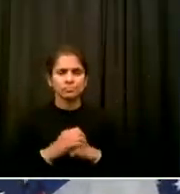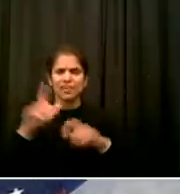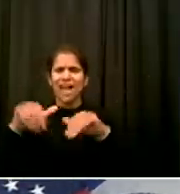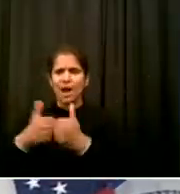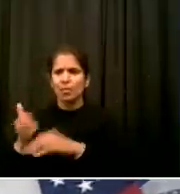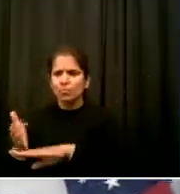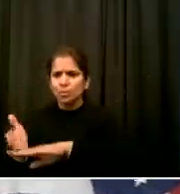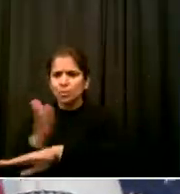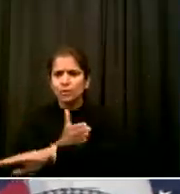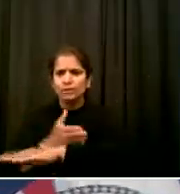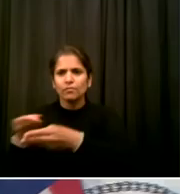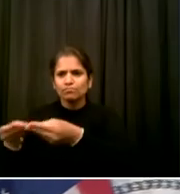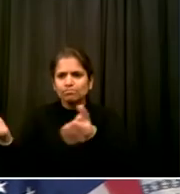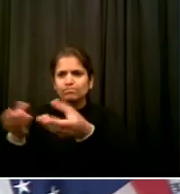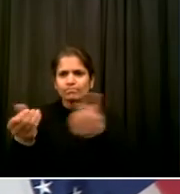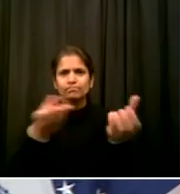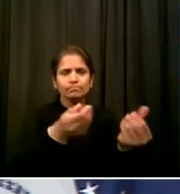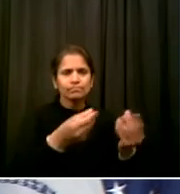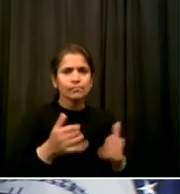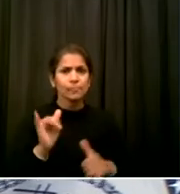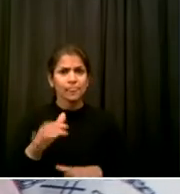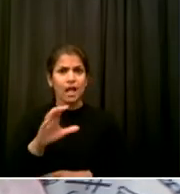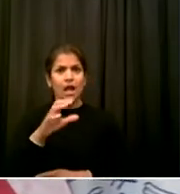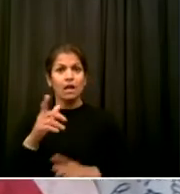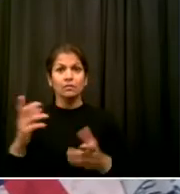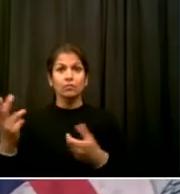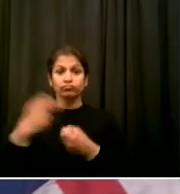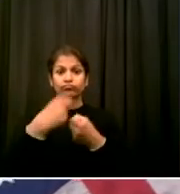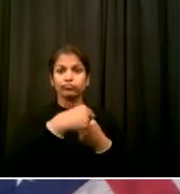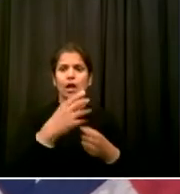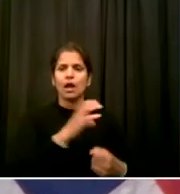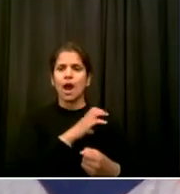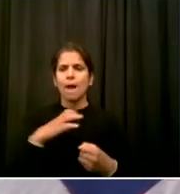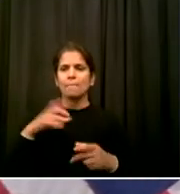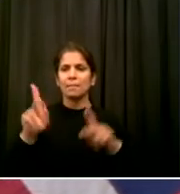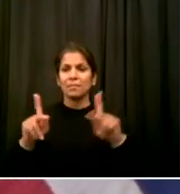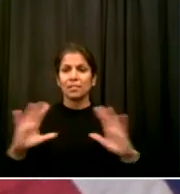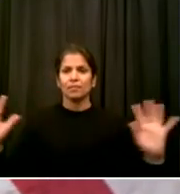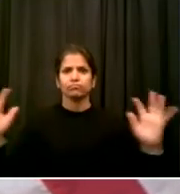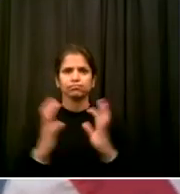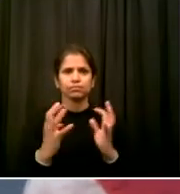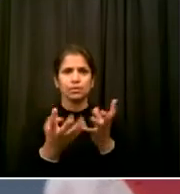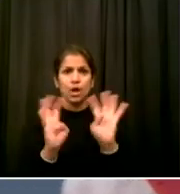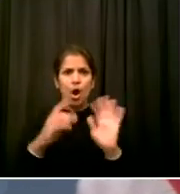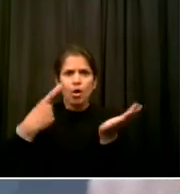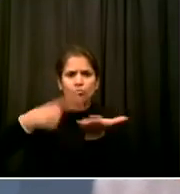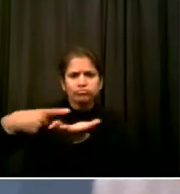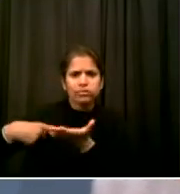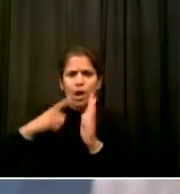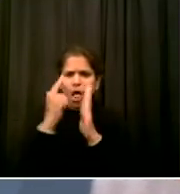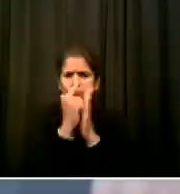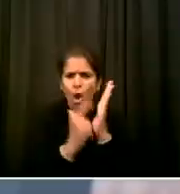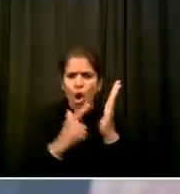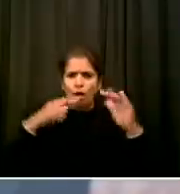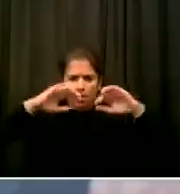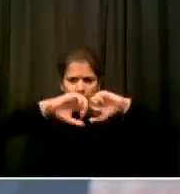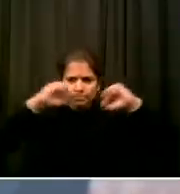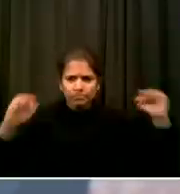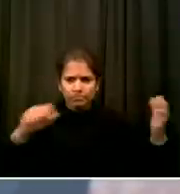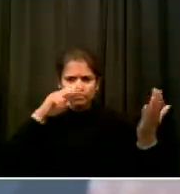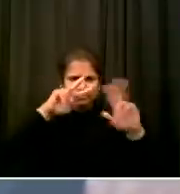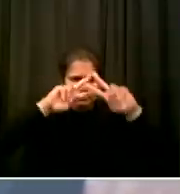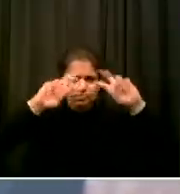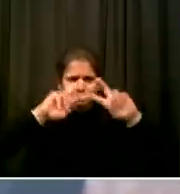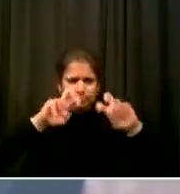where discrimination exists Including employment, housing, criminal justice, environment, education, and